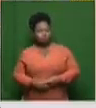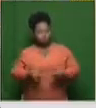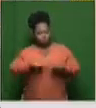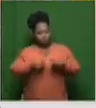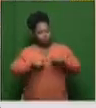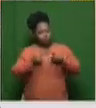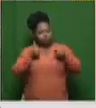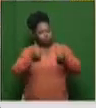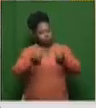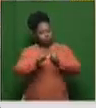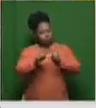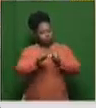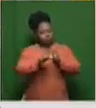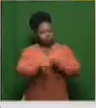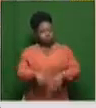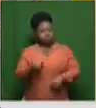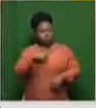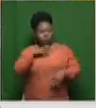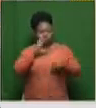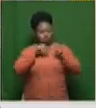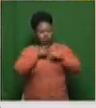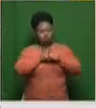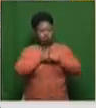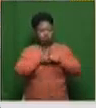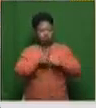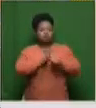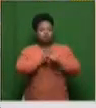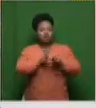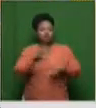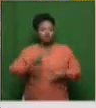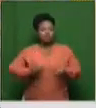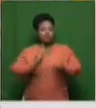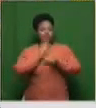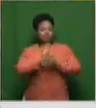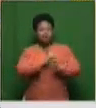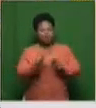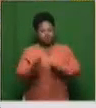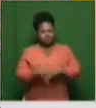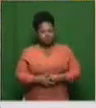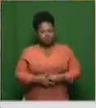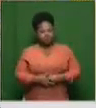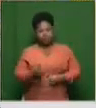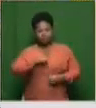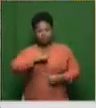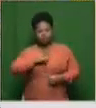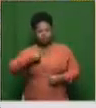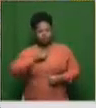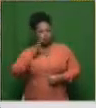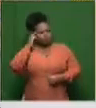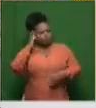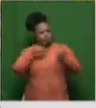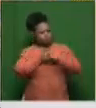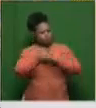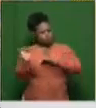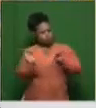and, and, and it's important. I'll, I'll talk about this, this long COVID that, that you've just mentioned, because when we think about introducing a vaccine,